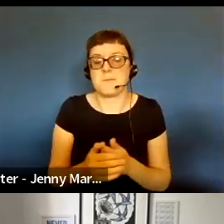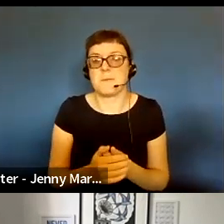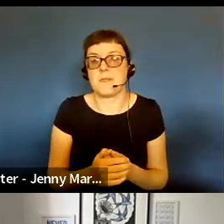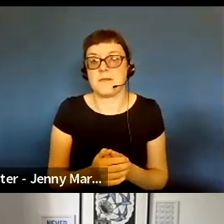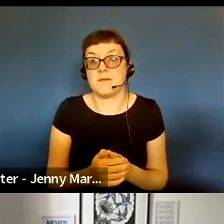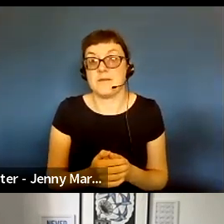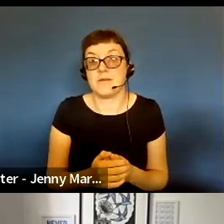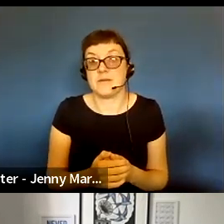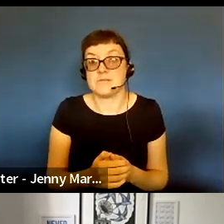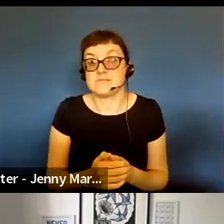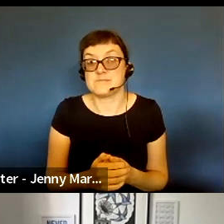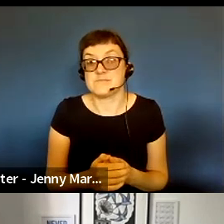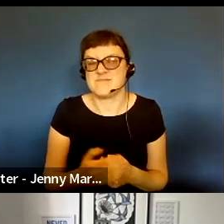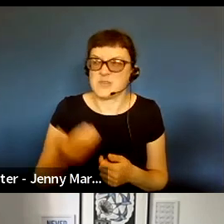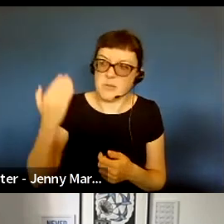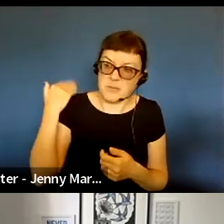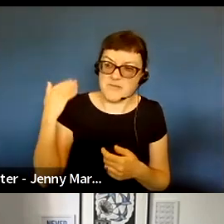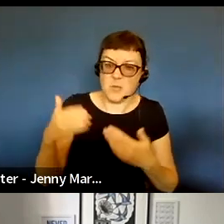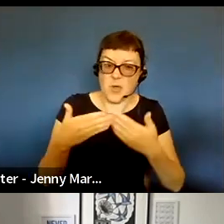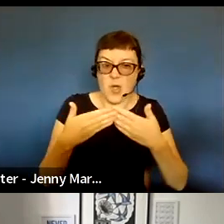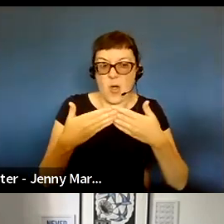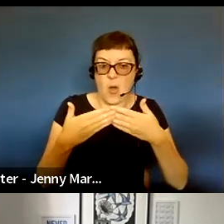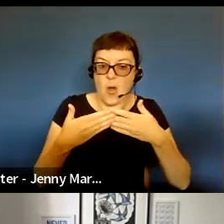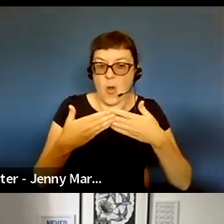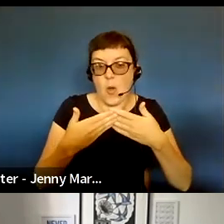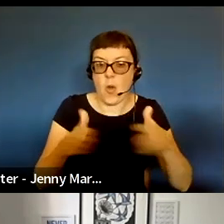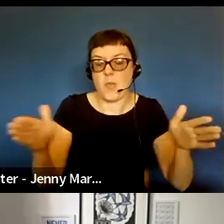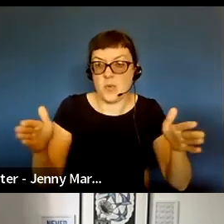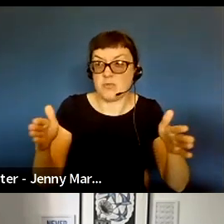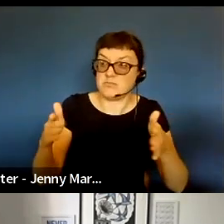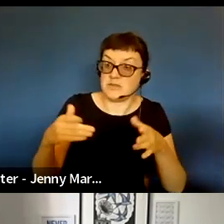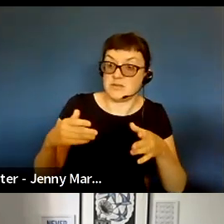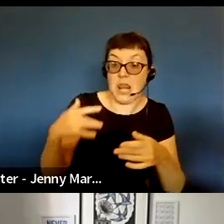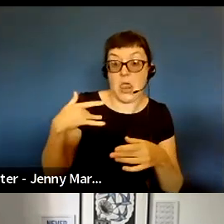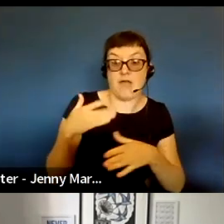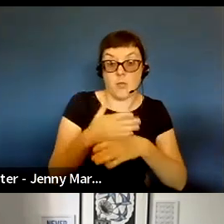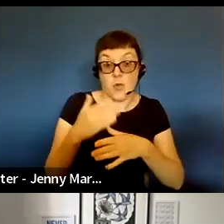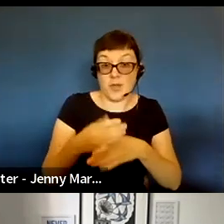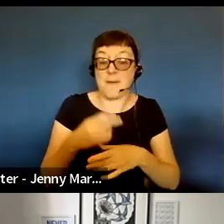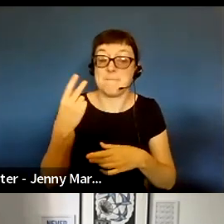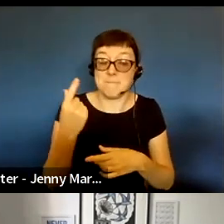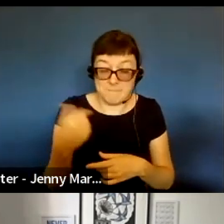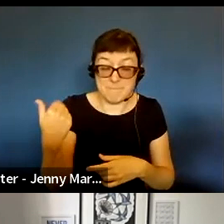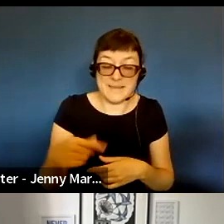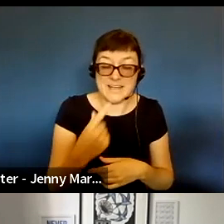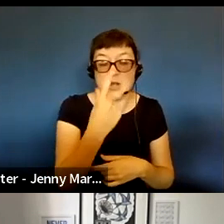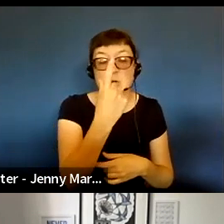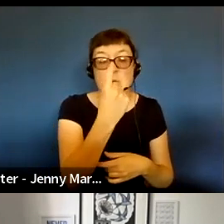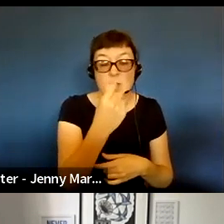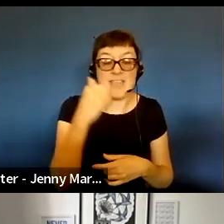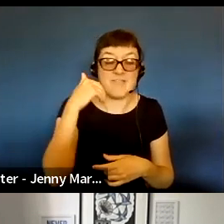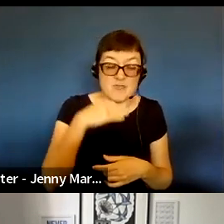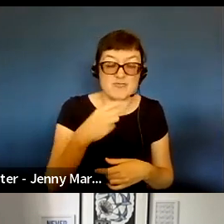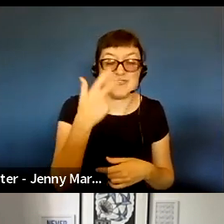previous more open call for entries, the Live Work Fund, we got 1,283 applications and made just